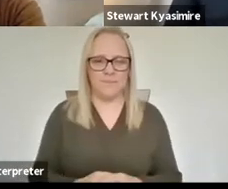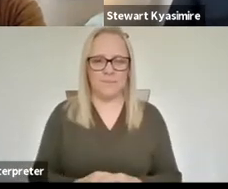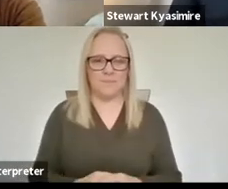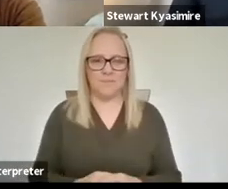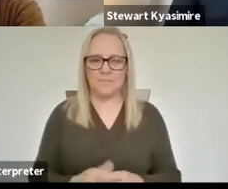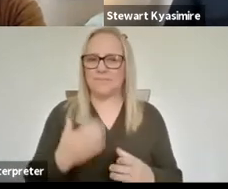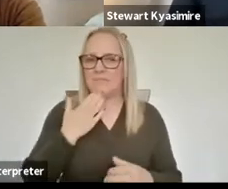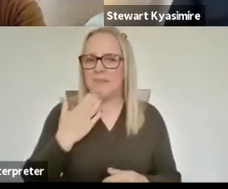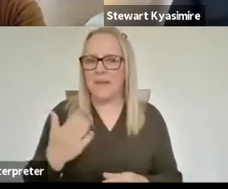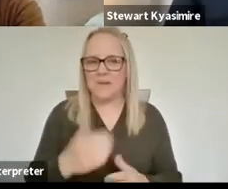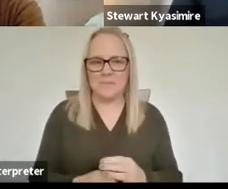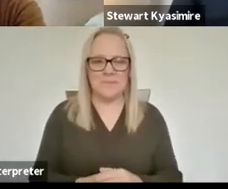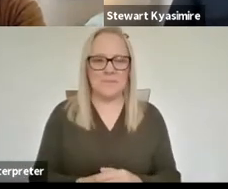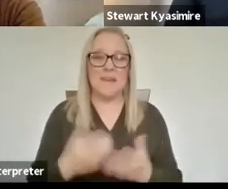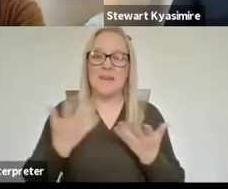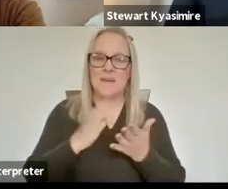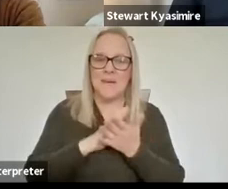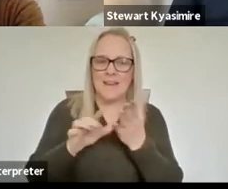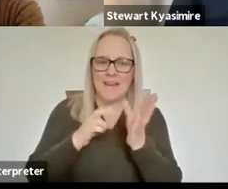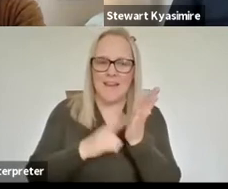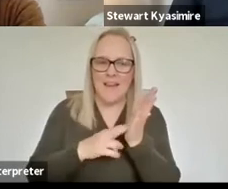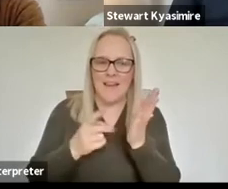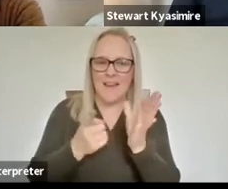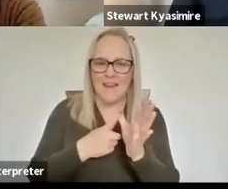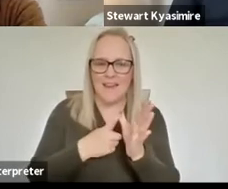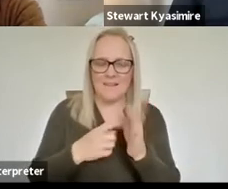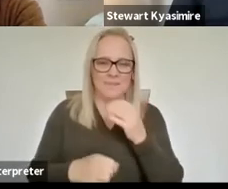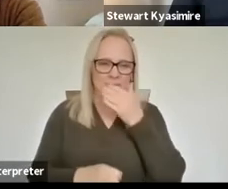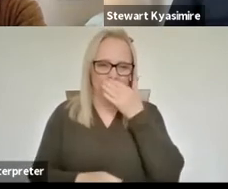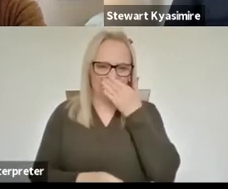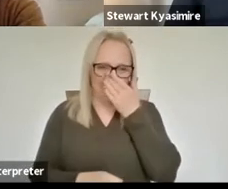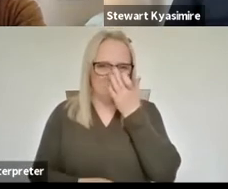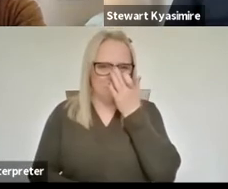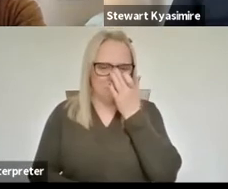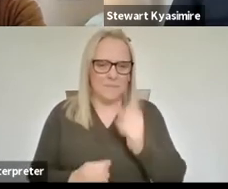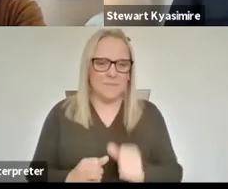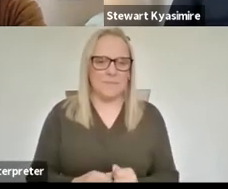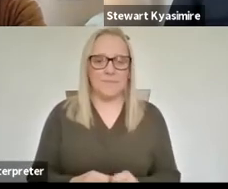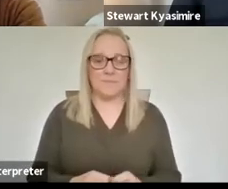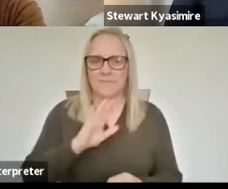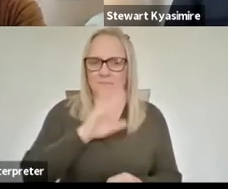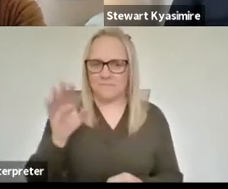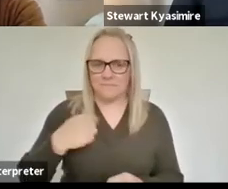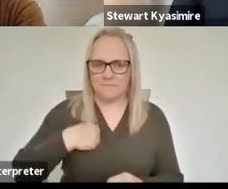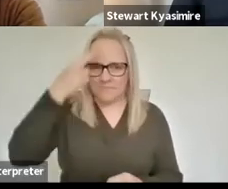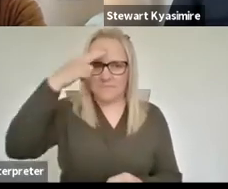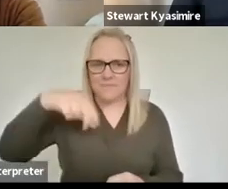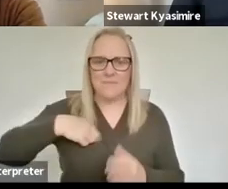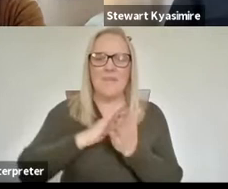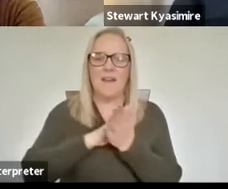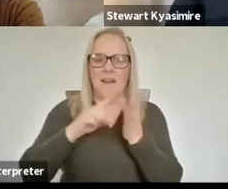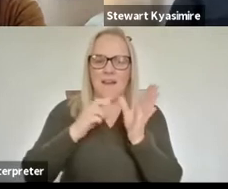and then moving on to Hannah last but not least hi hi so I'm Hannah um